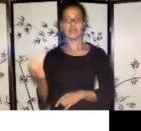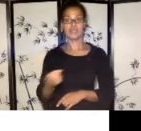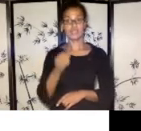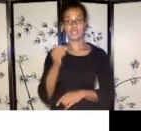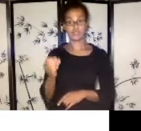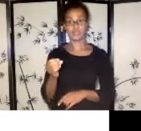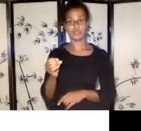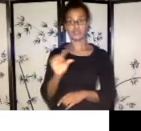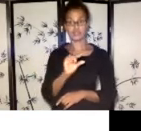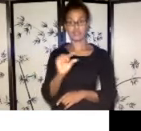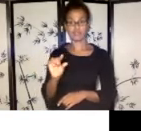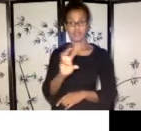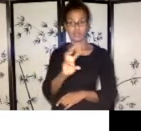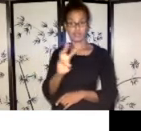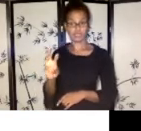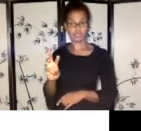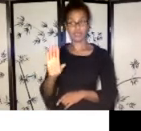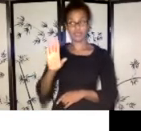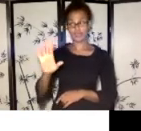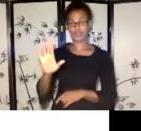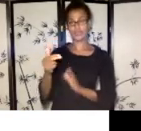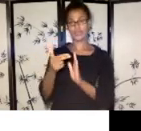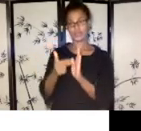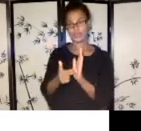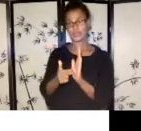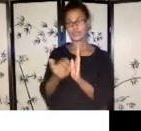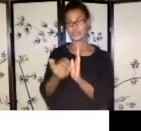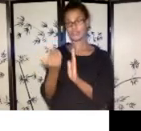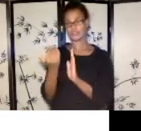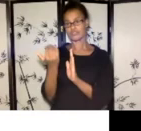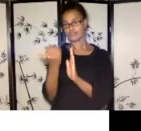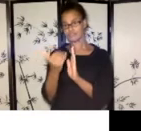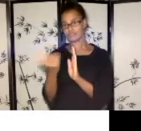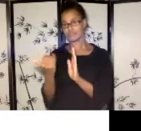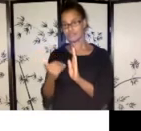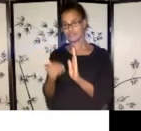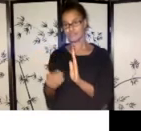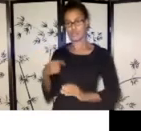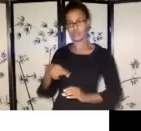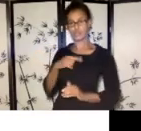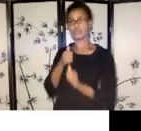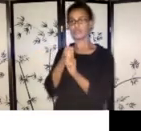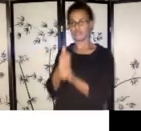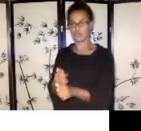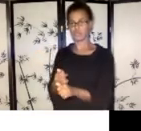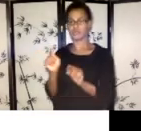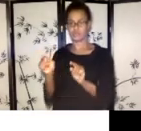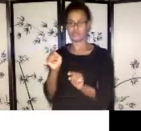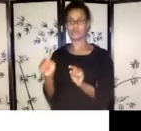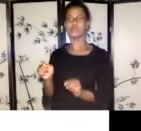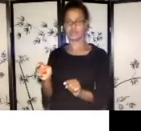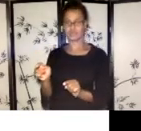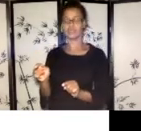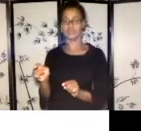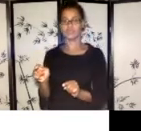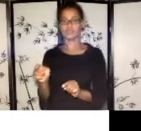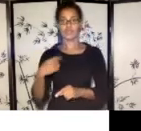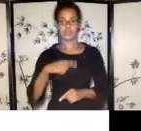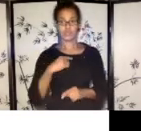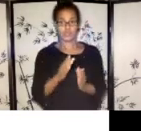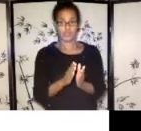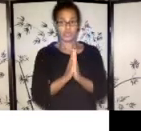people up to date with the COVID-19 protocols. So we follow all of those things and we just ask